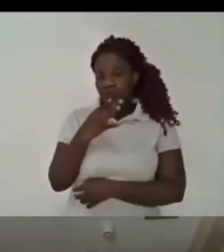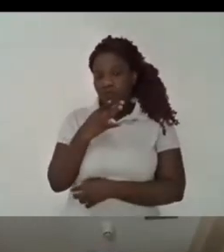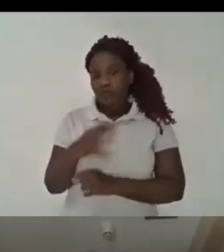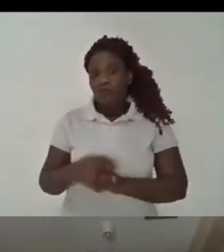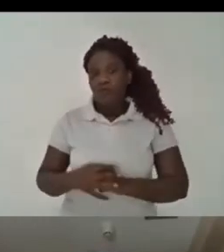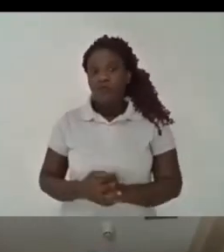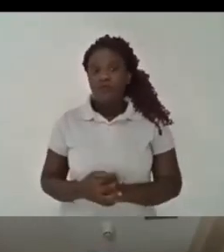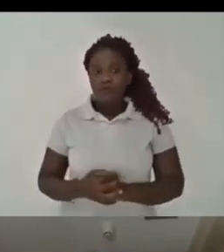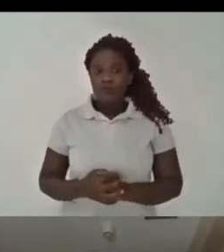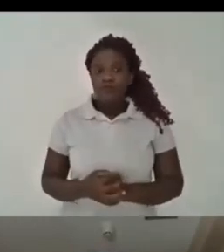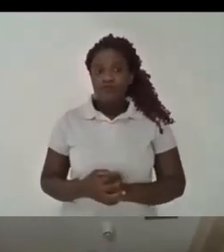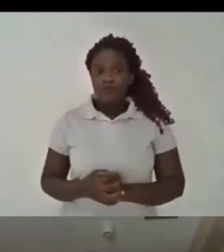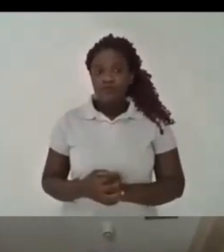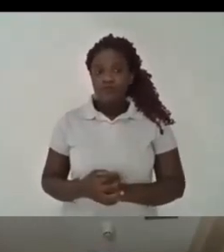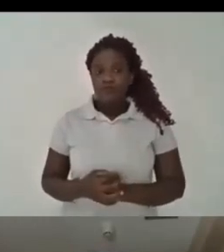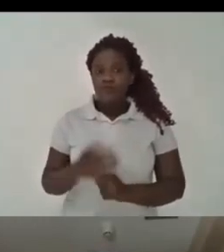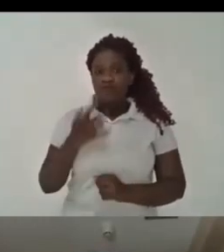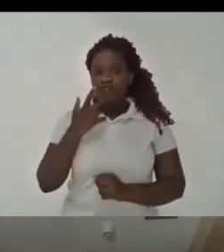about knowledge